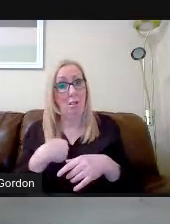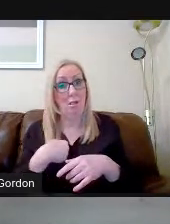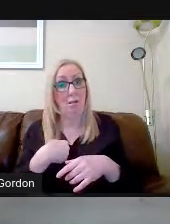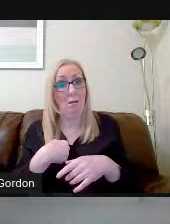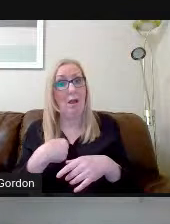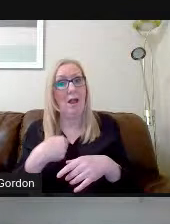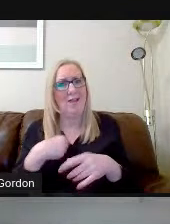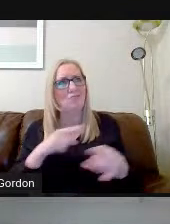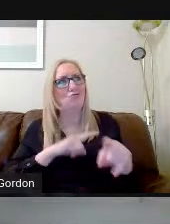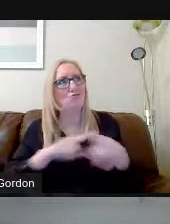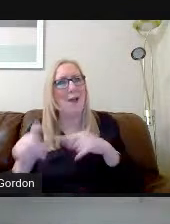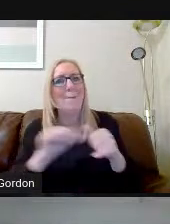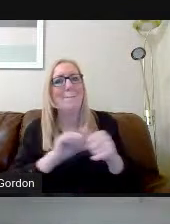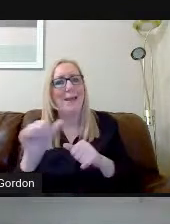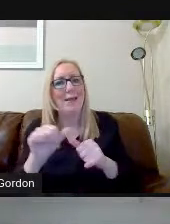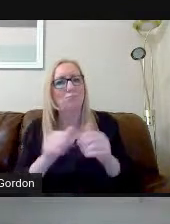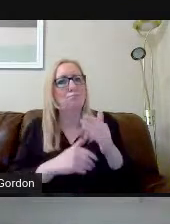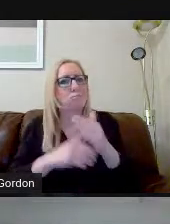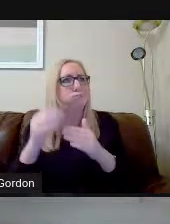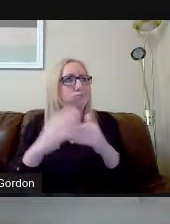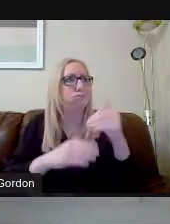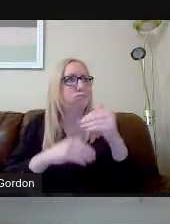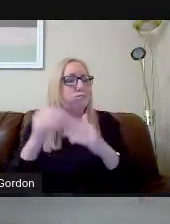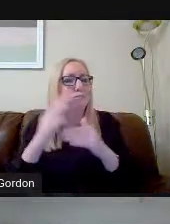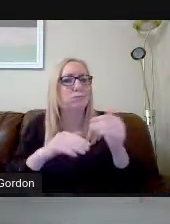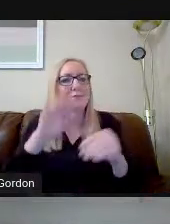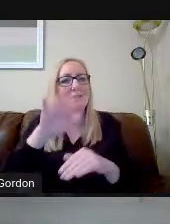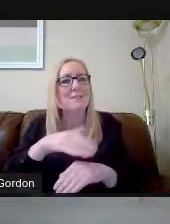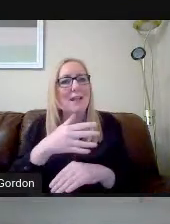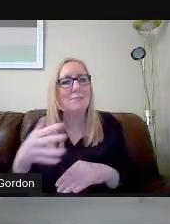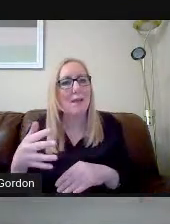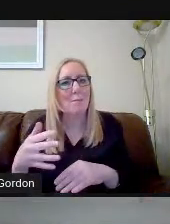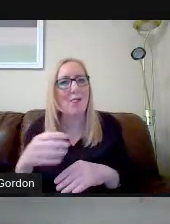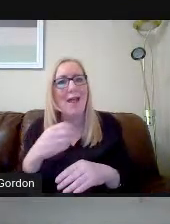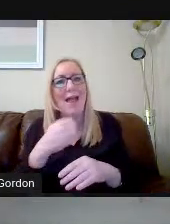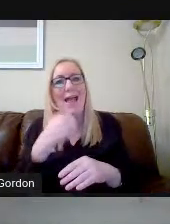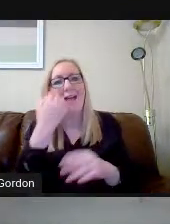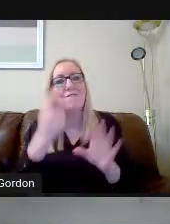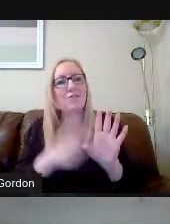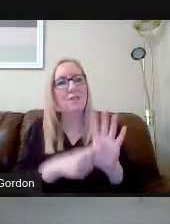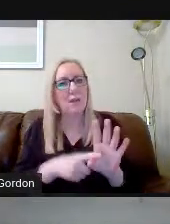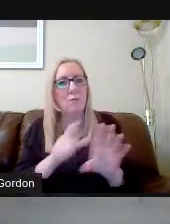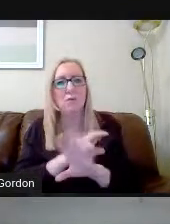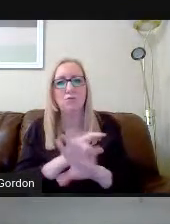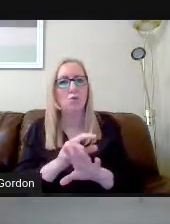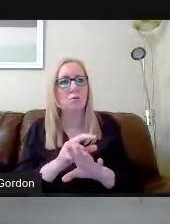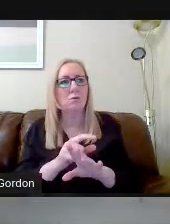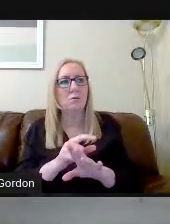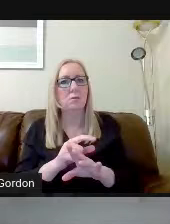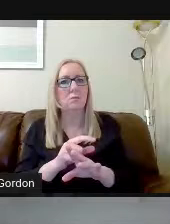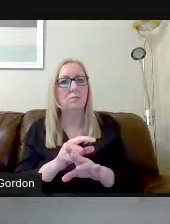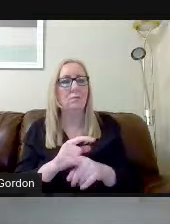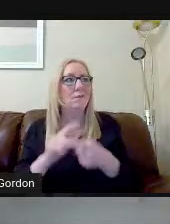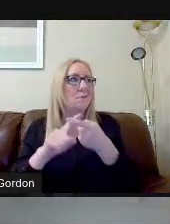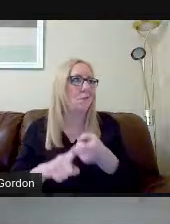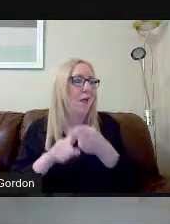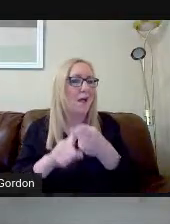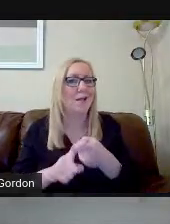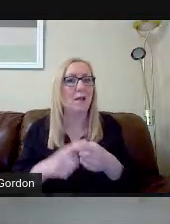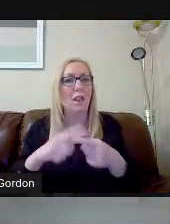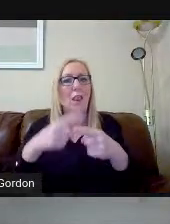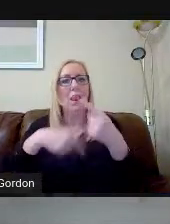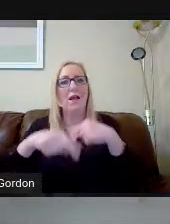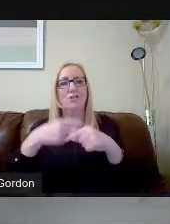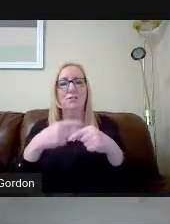our best. We build a new timetable every year. We don't rely on the previous year's timetable and try and fit kids into our